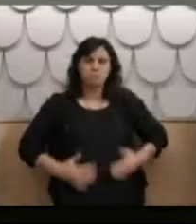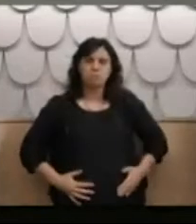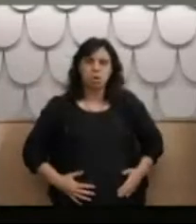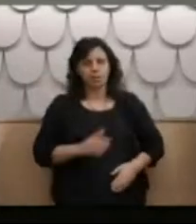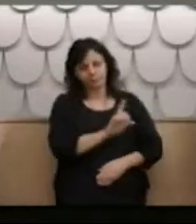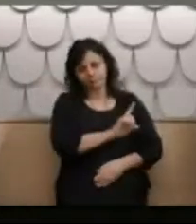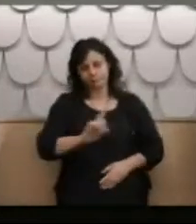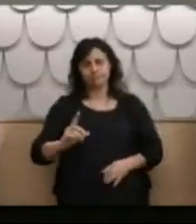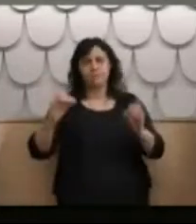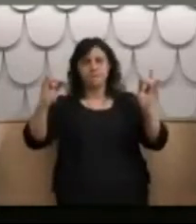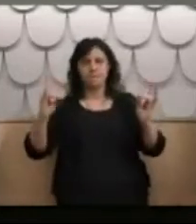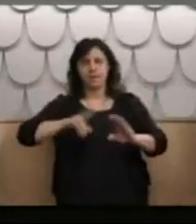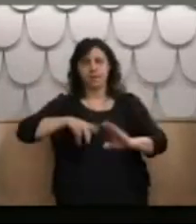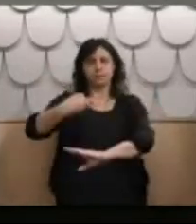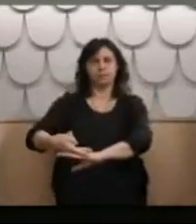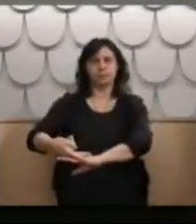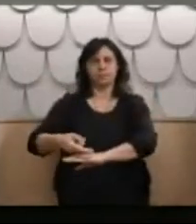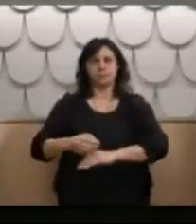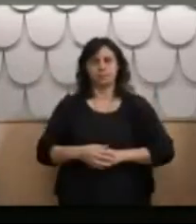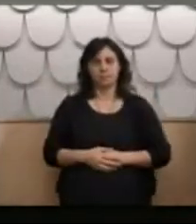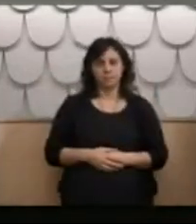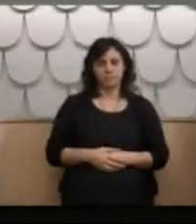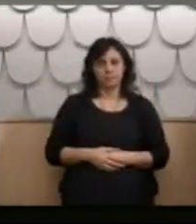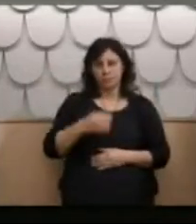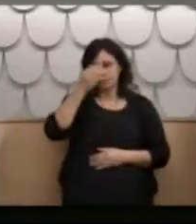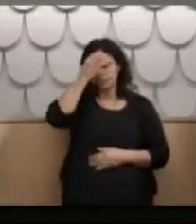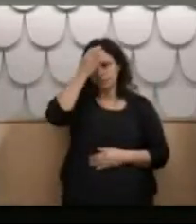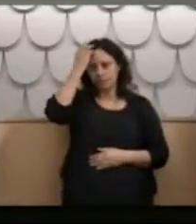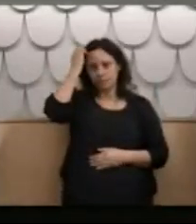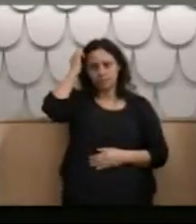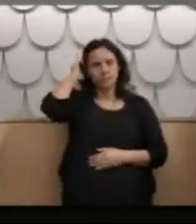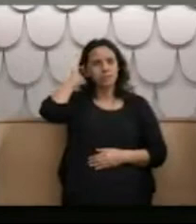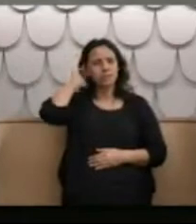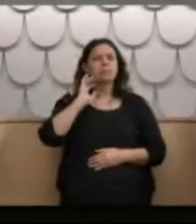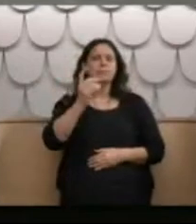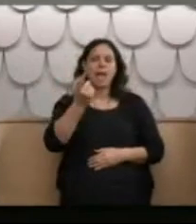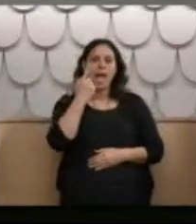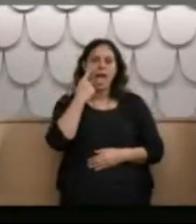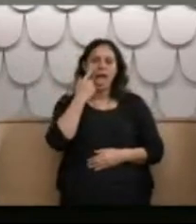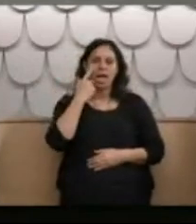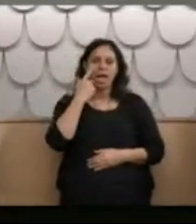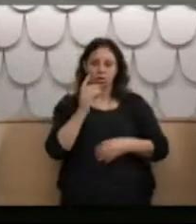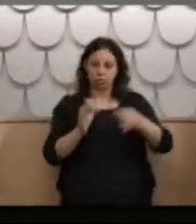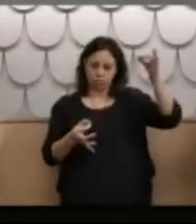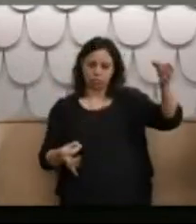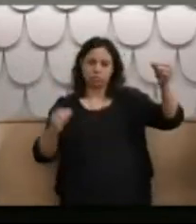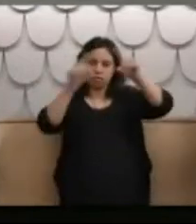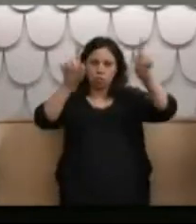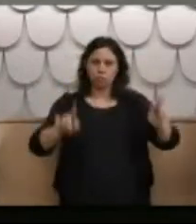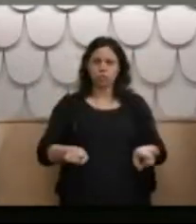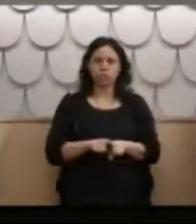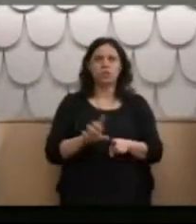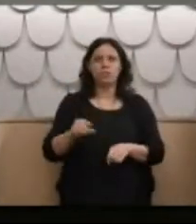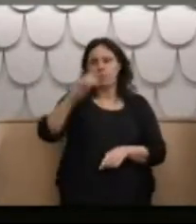you there and we'll have another attempt to bring up a document which is one of the nursing notes, an entry in the nursing note.